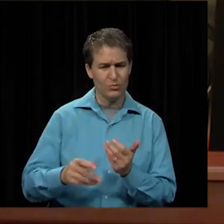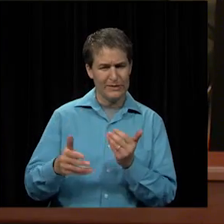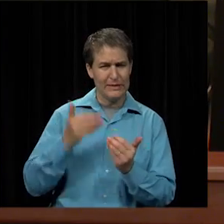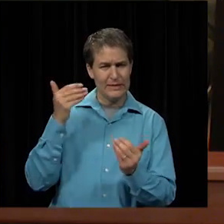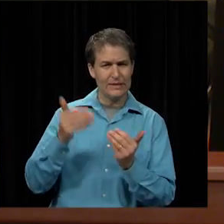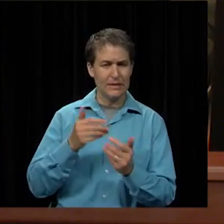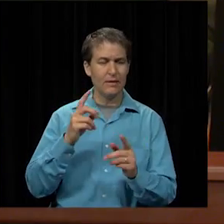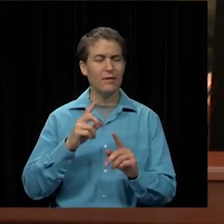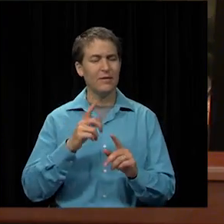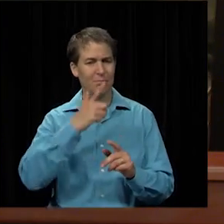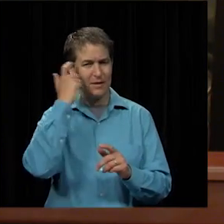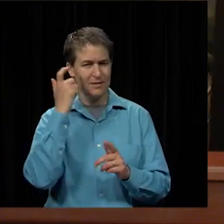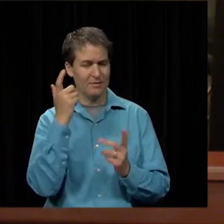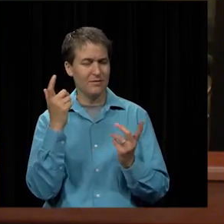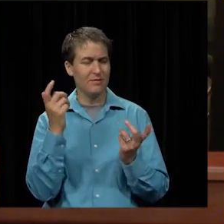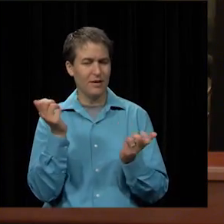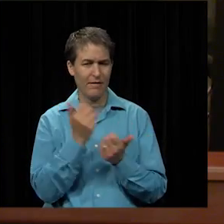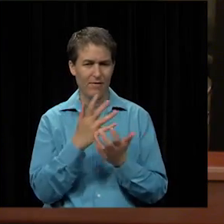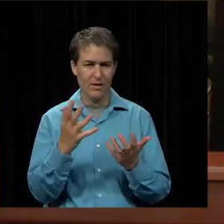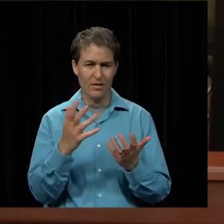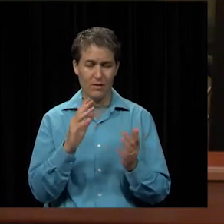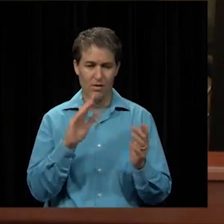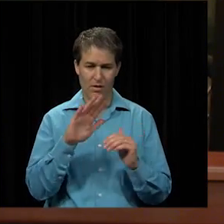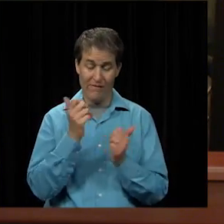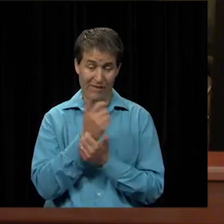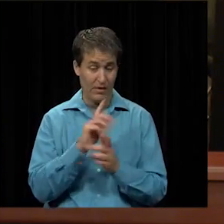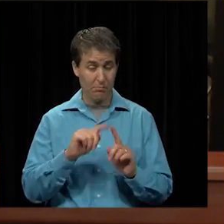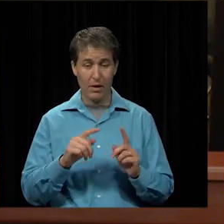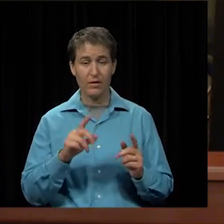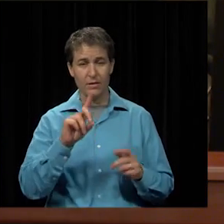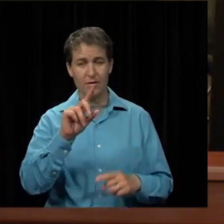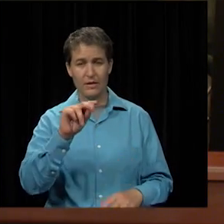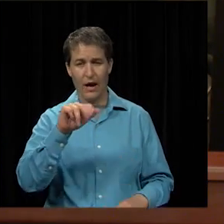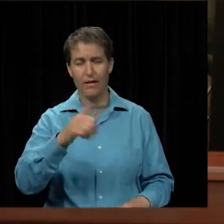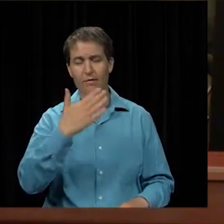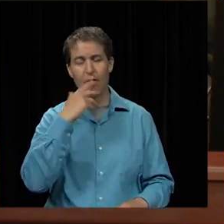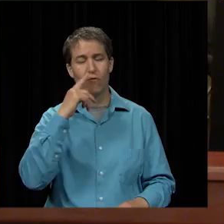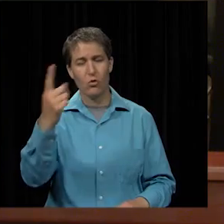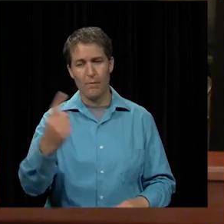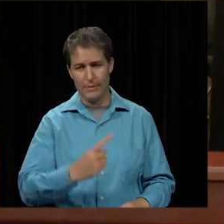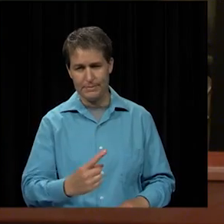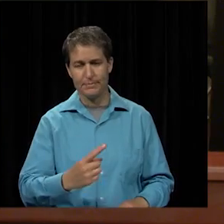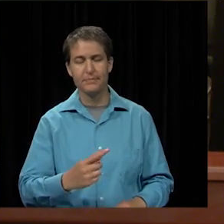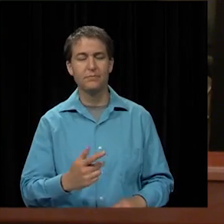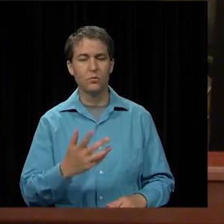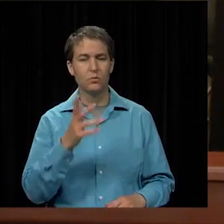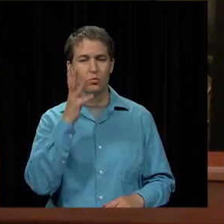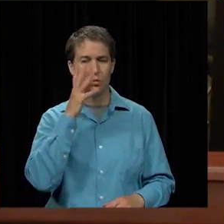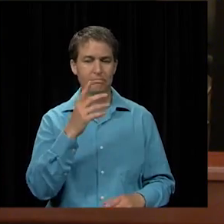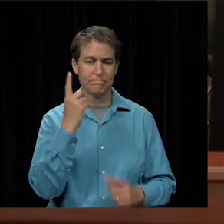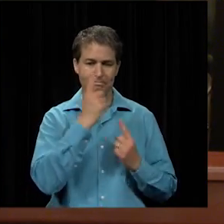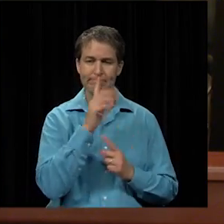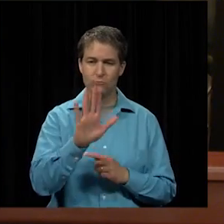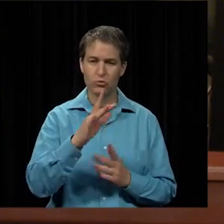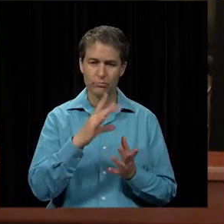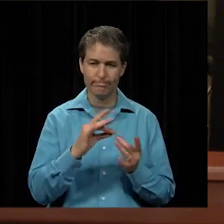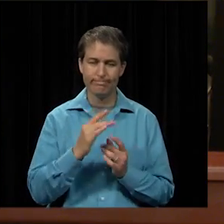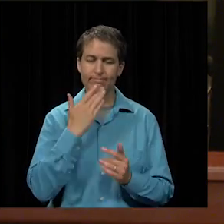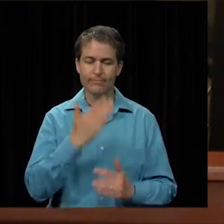because of the dynamics of all the moving parts. But, Dana, thank you for coming very much and we will take to heart your words. Thank you.